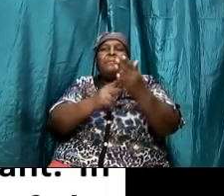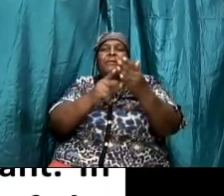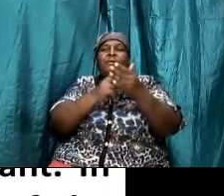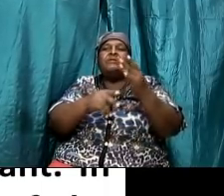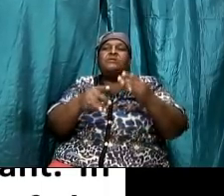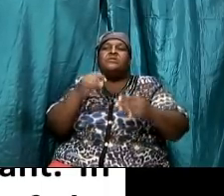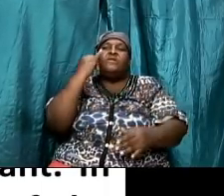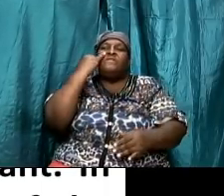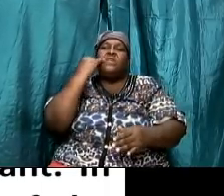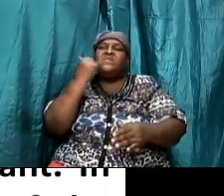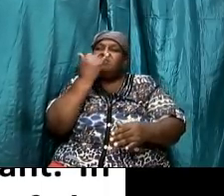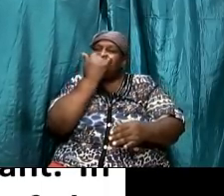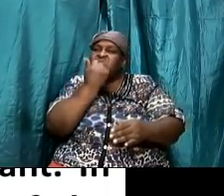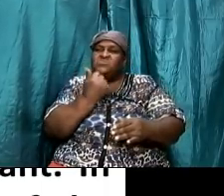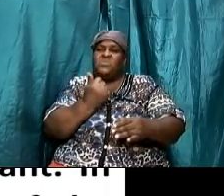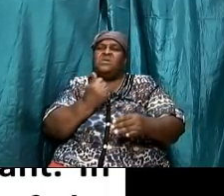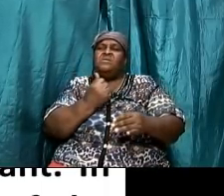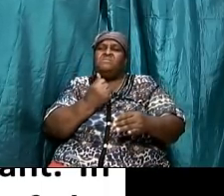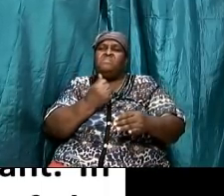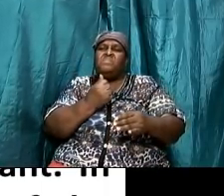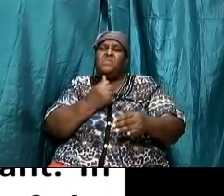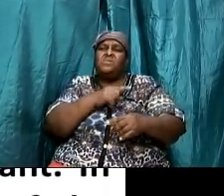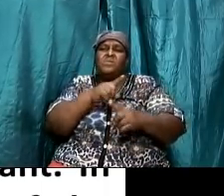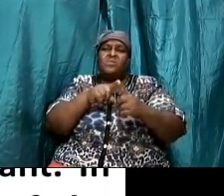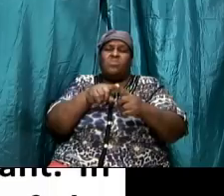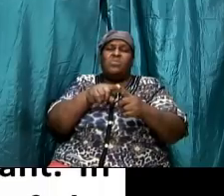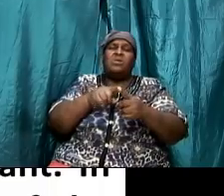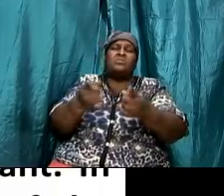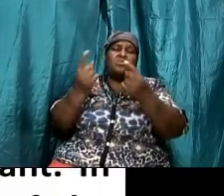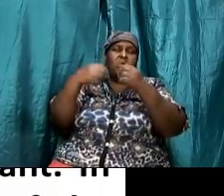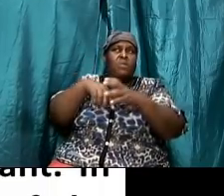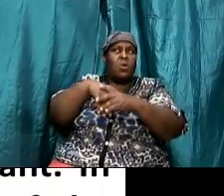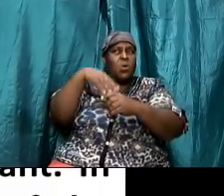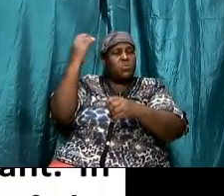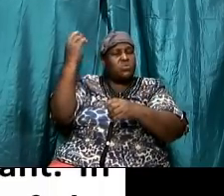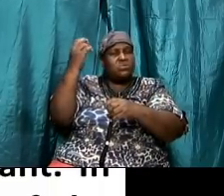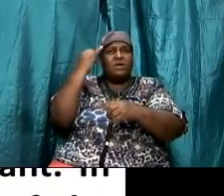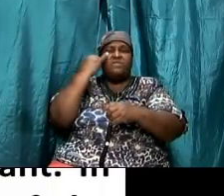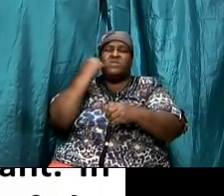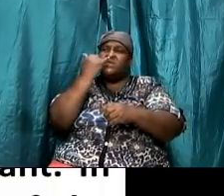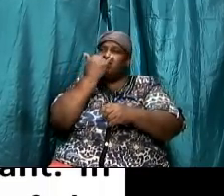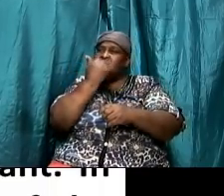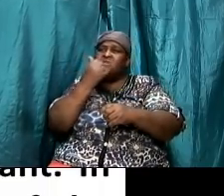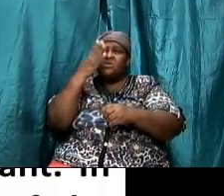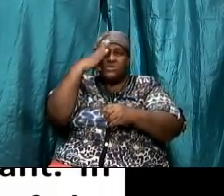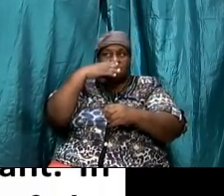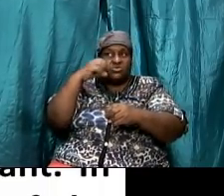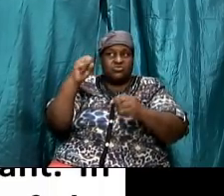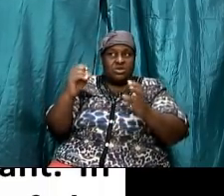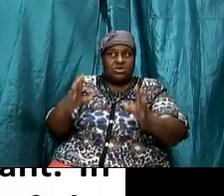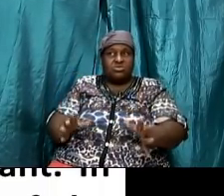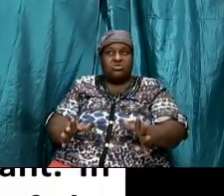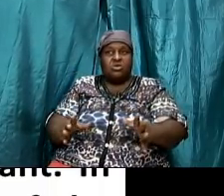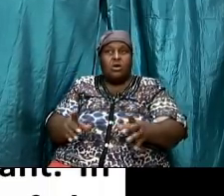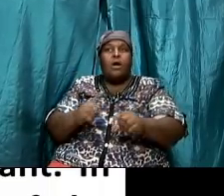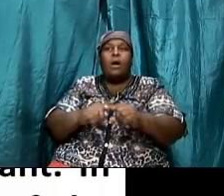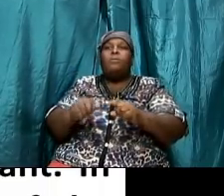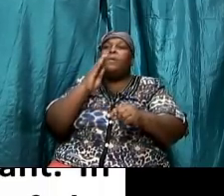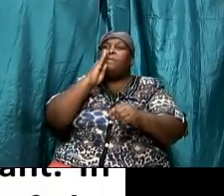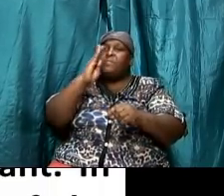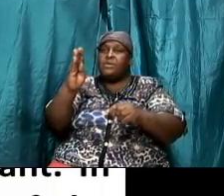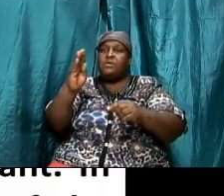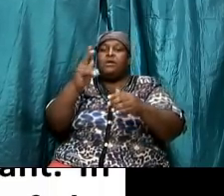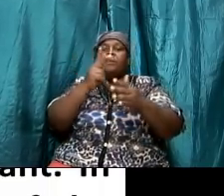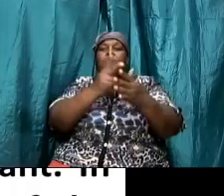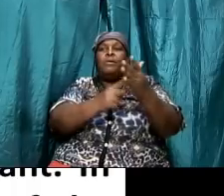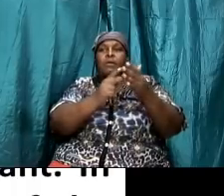there were actually strangers that came out with them and in order for them to be a part of the israeli covenant they had to be circumcised